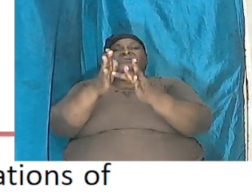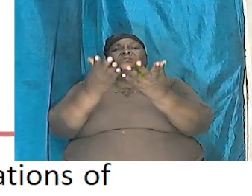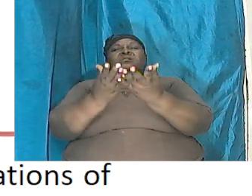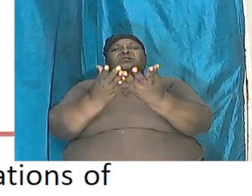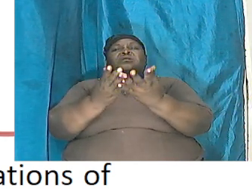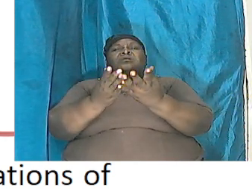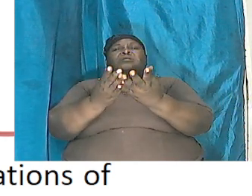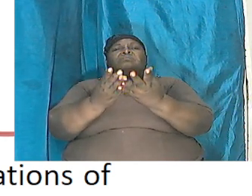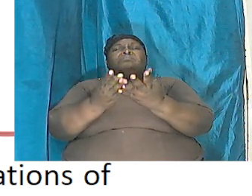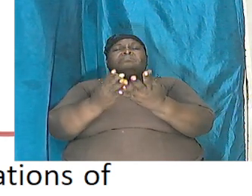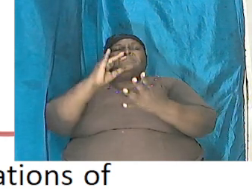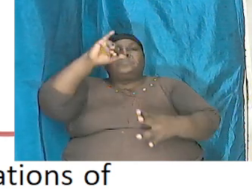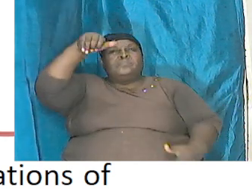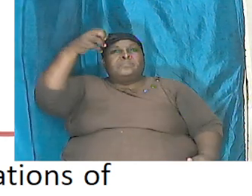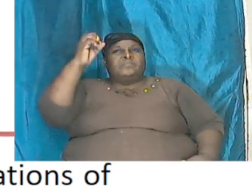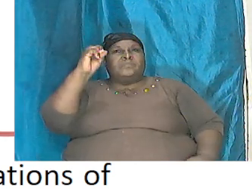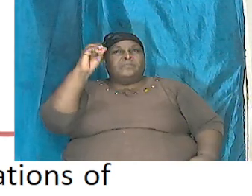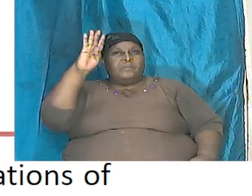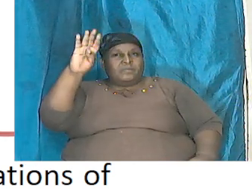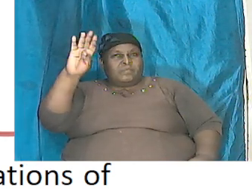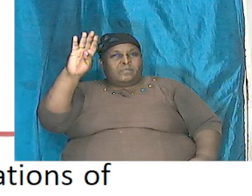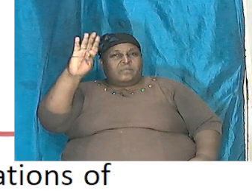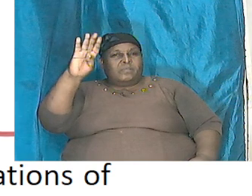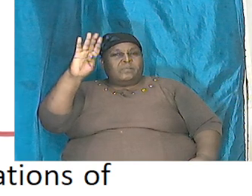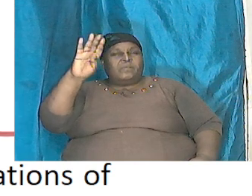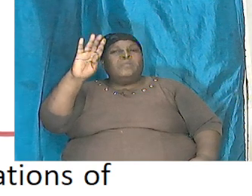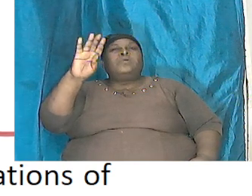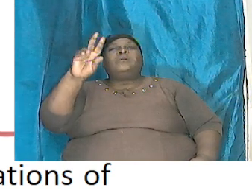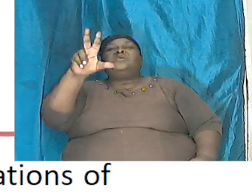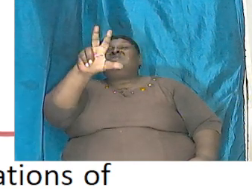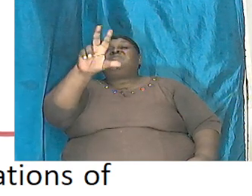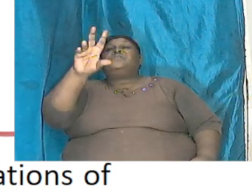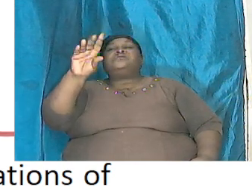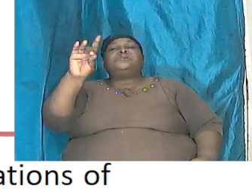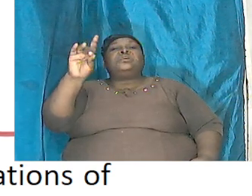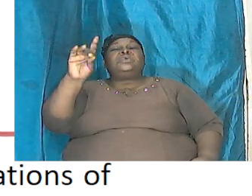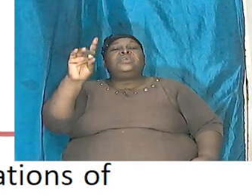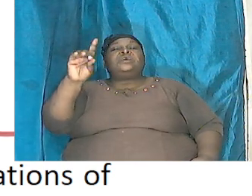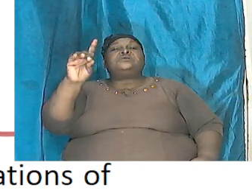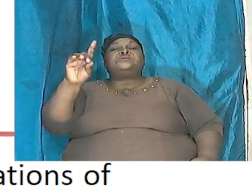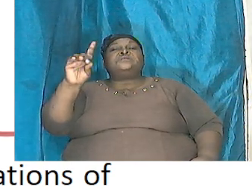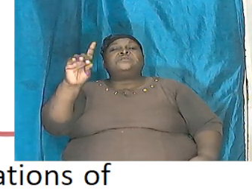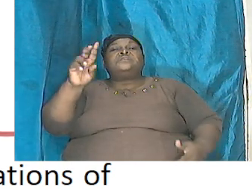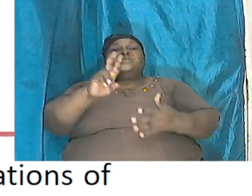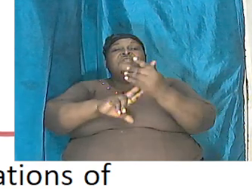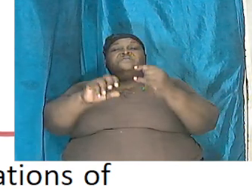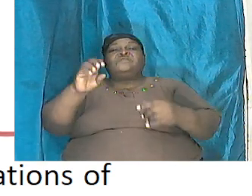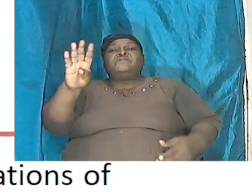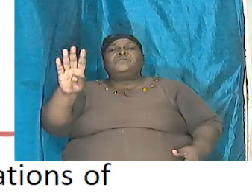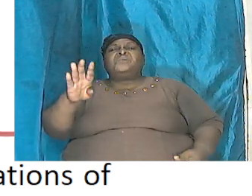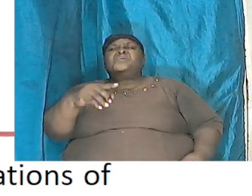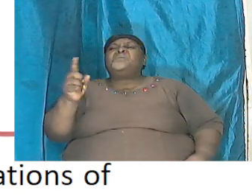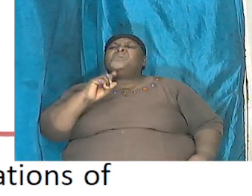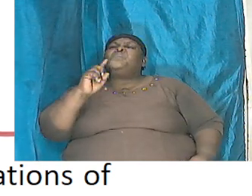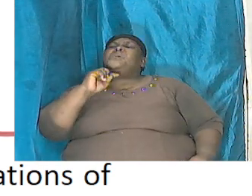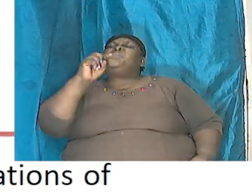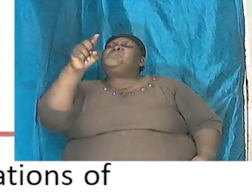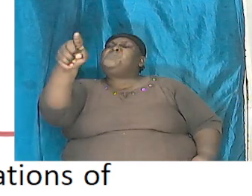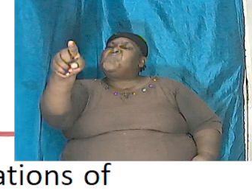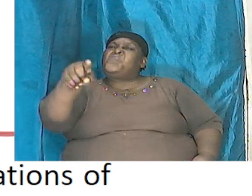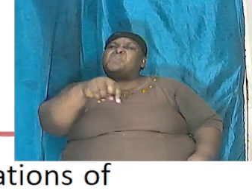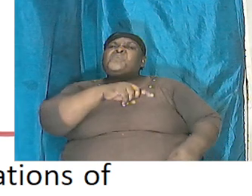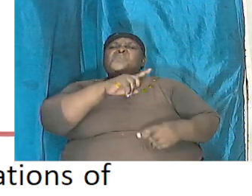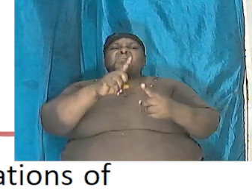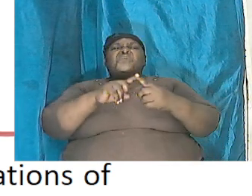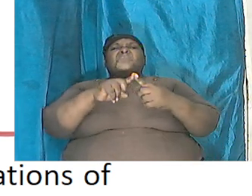Job chapter 38 and verse 4 where was thou when I laid the foundations